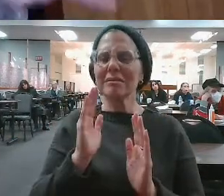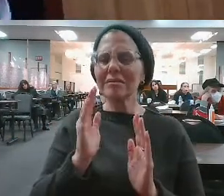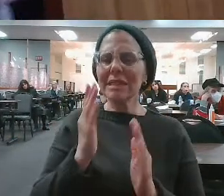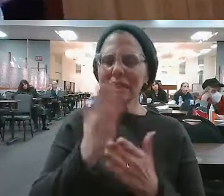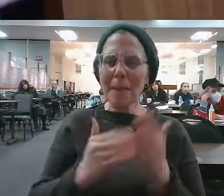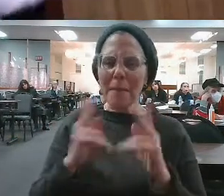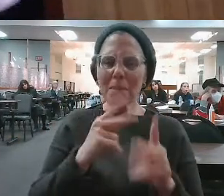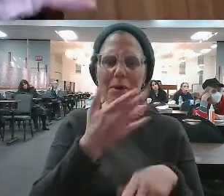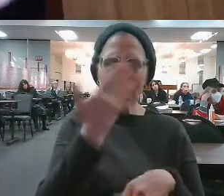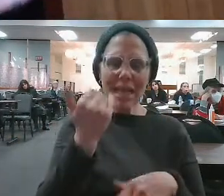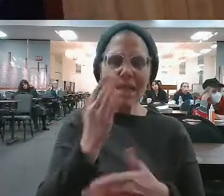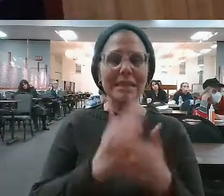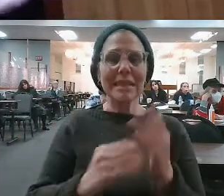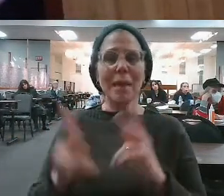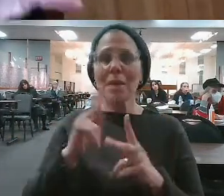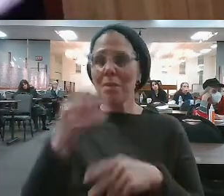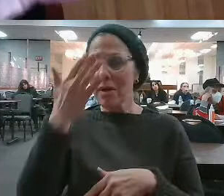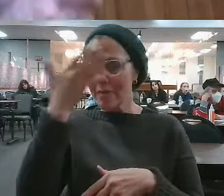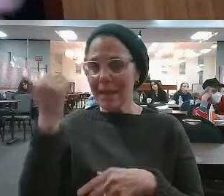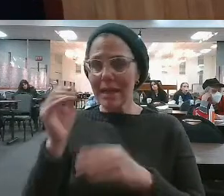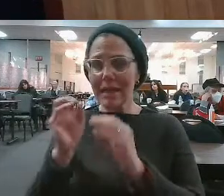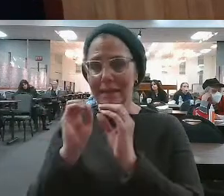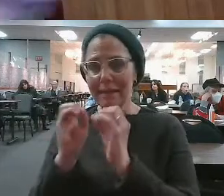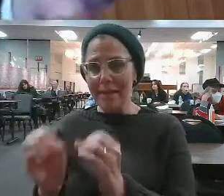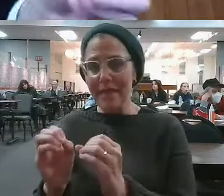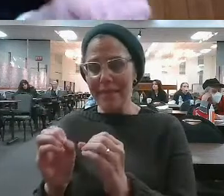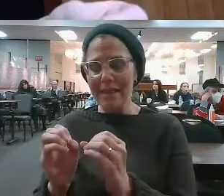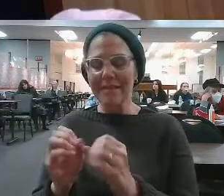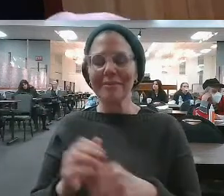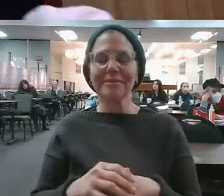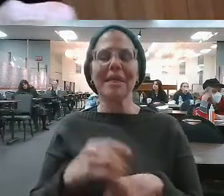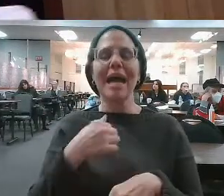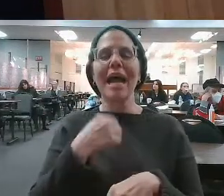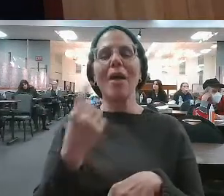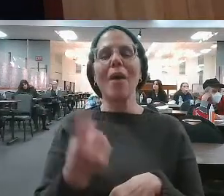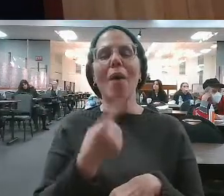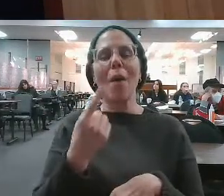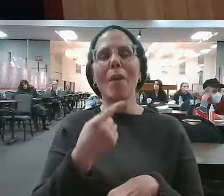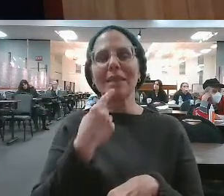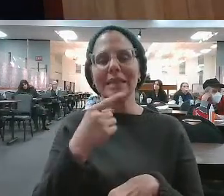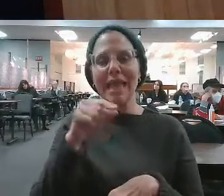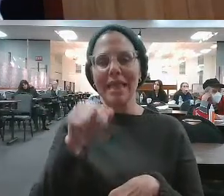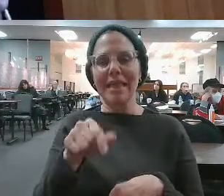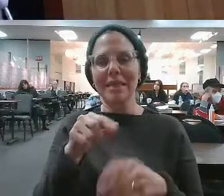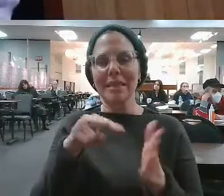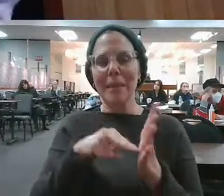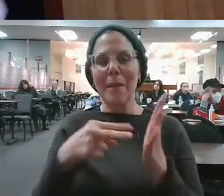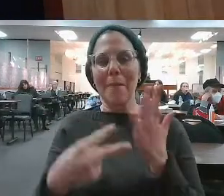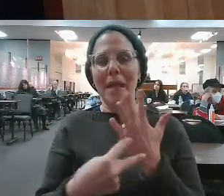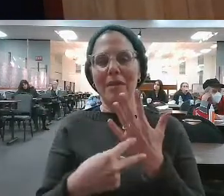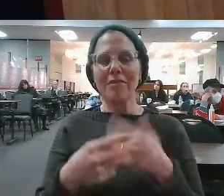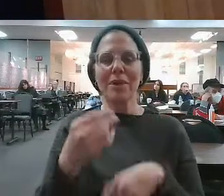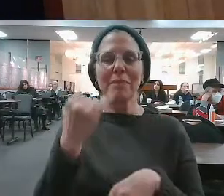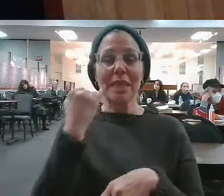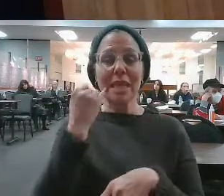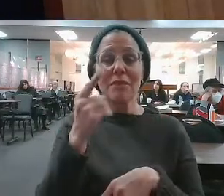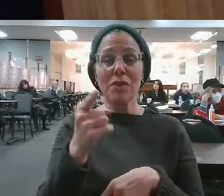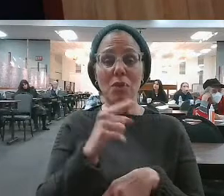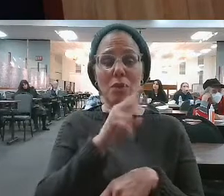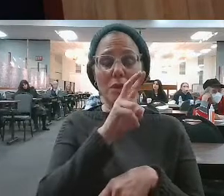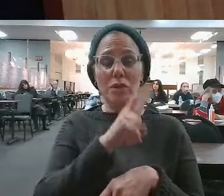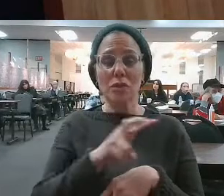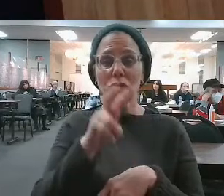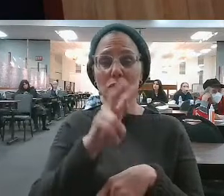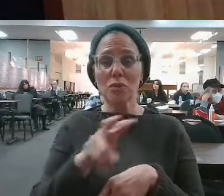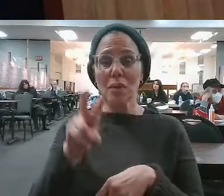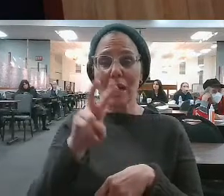everybody's got, everybody's got, I always give this Marshall, but I think it's so profound. You know, you ever travel, you ever